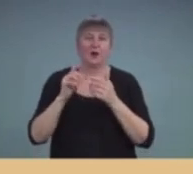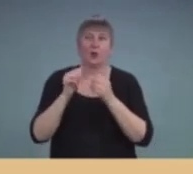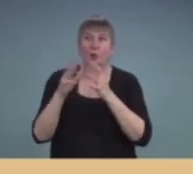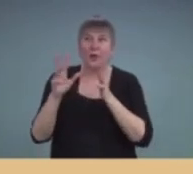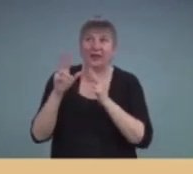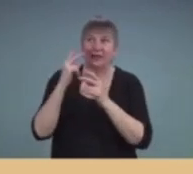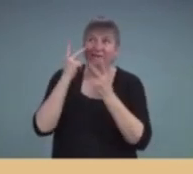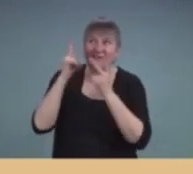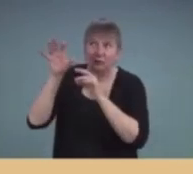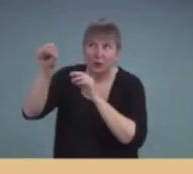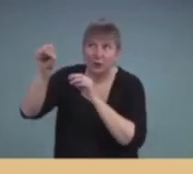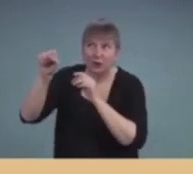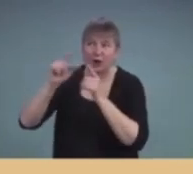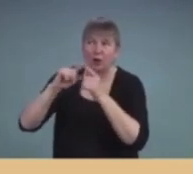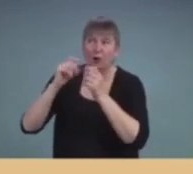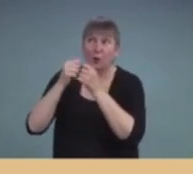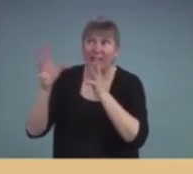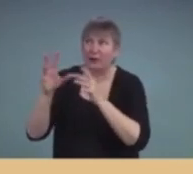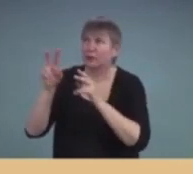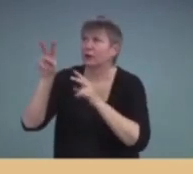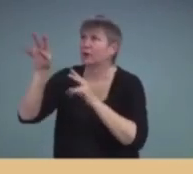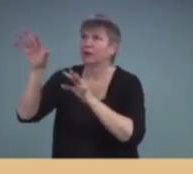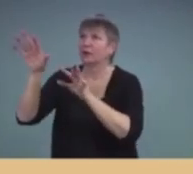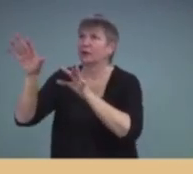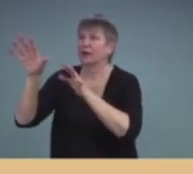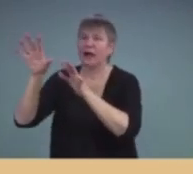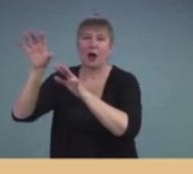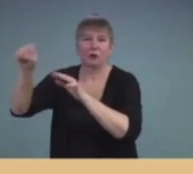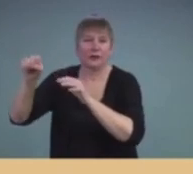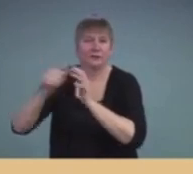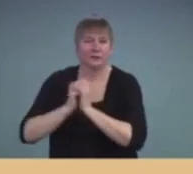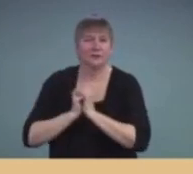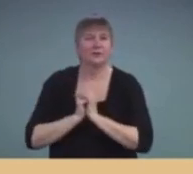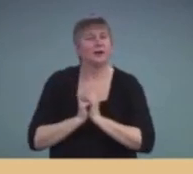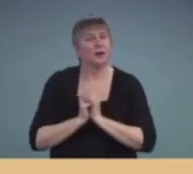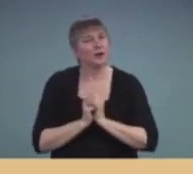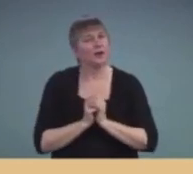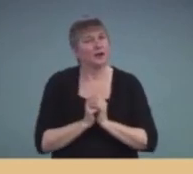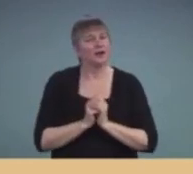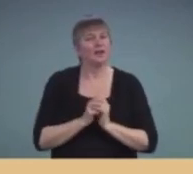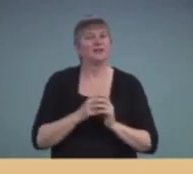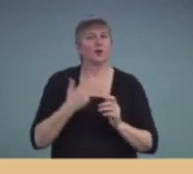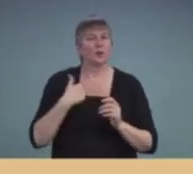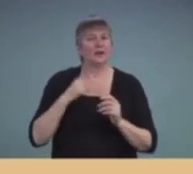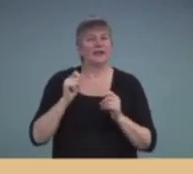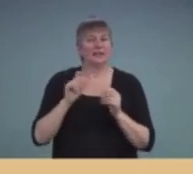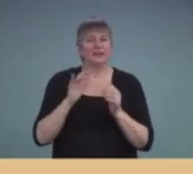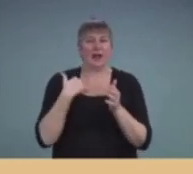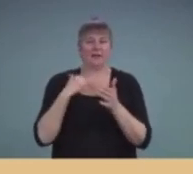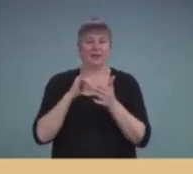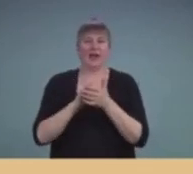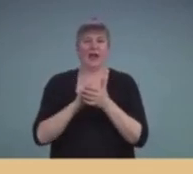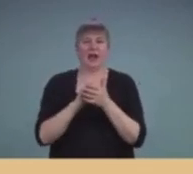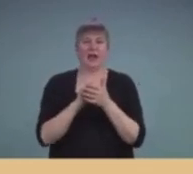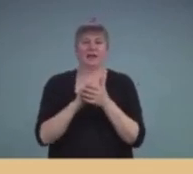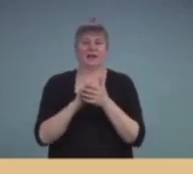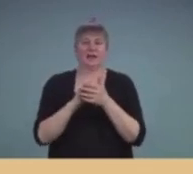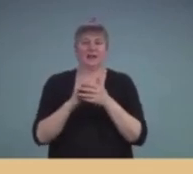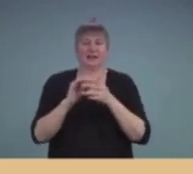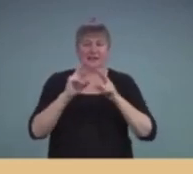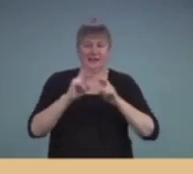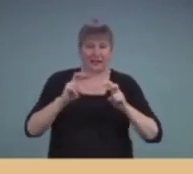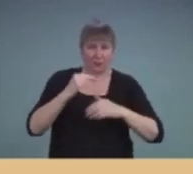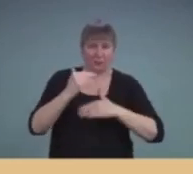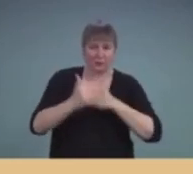we have to look at context, too. We have to make the diagnostic procedure difficult enough that we